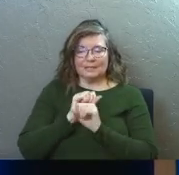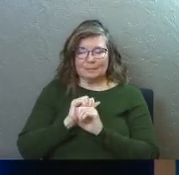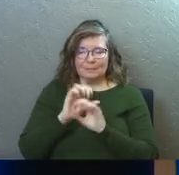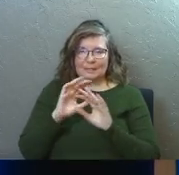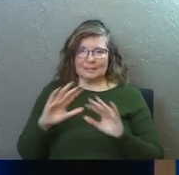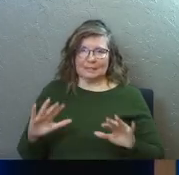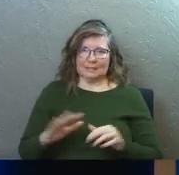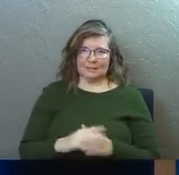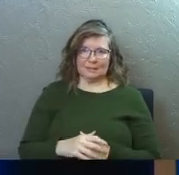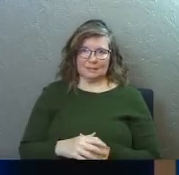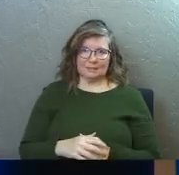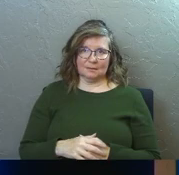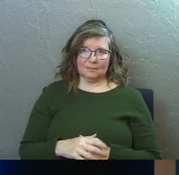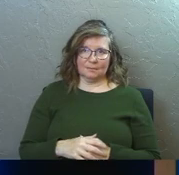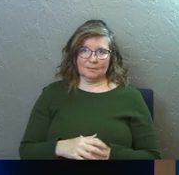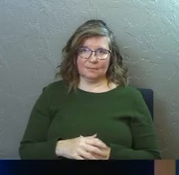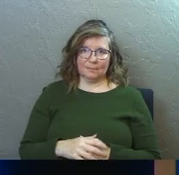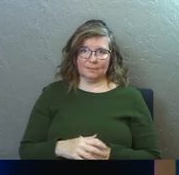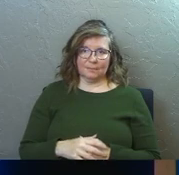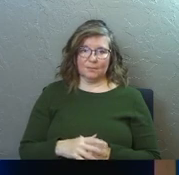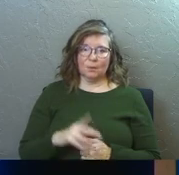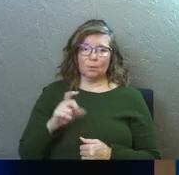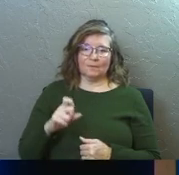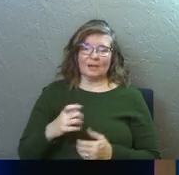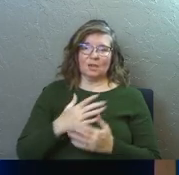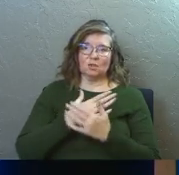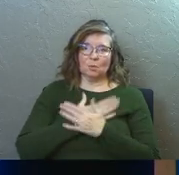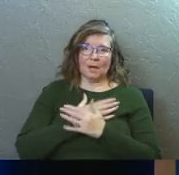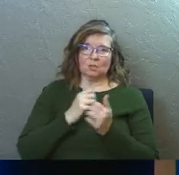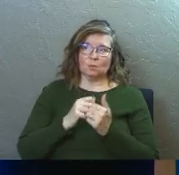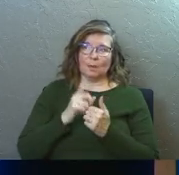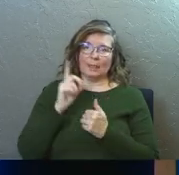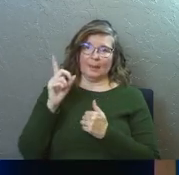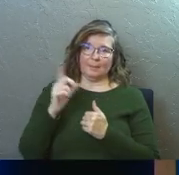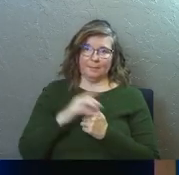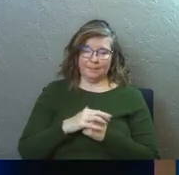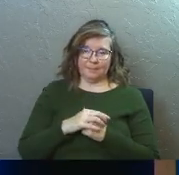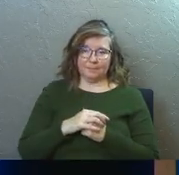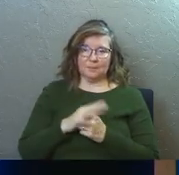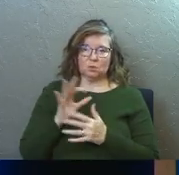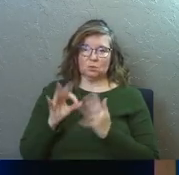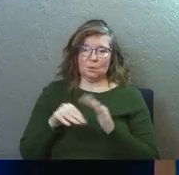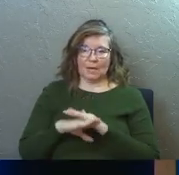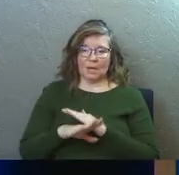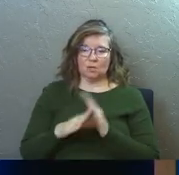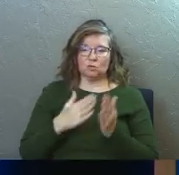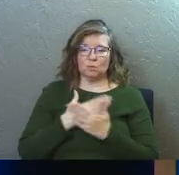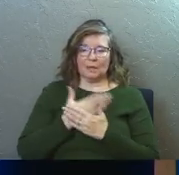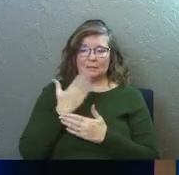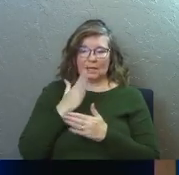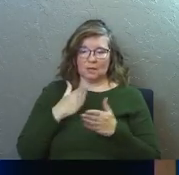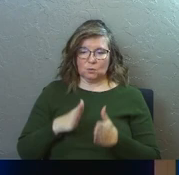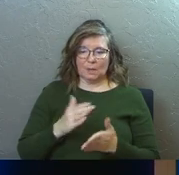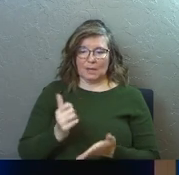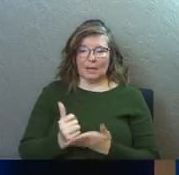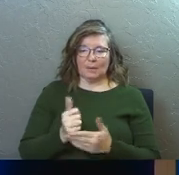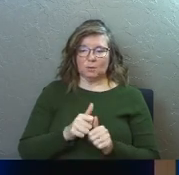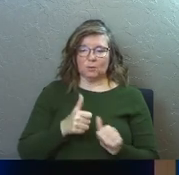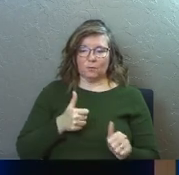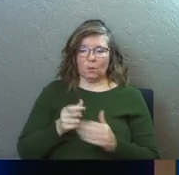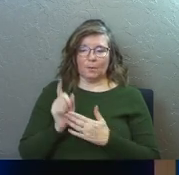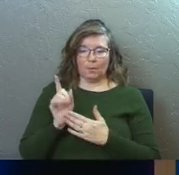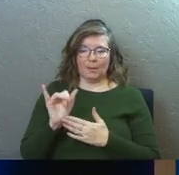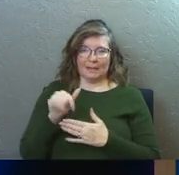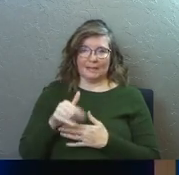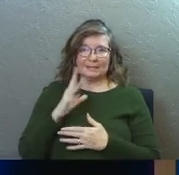peace, we've got to rest with him. Choosing to enter into rest God's way can help us to avoid moments